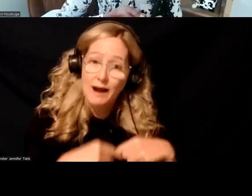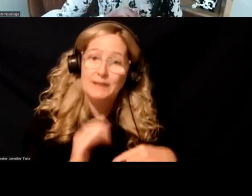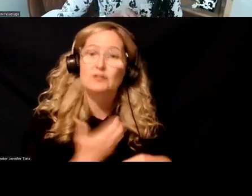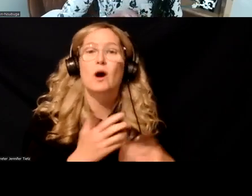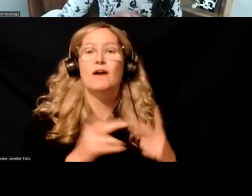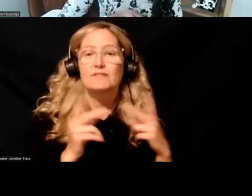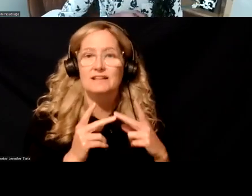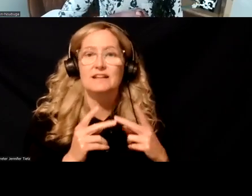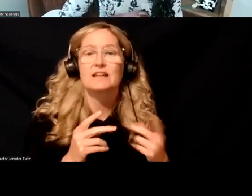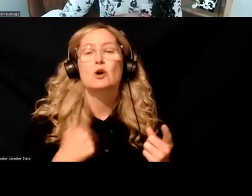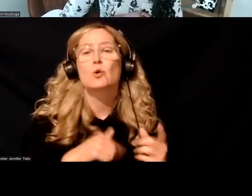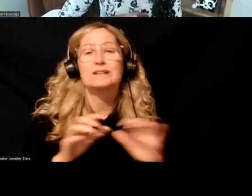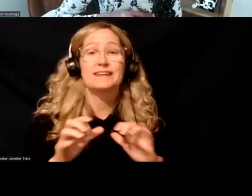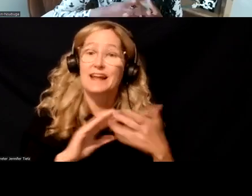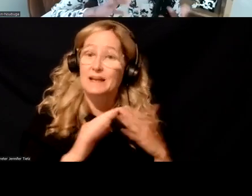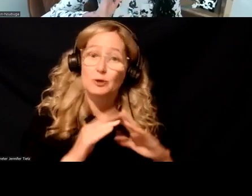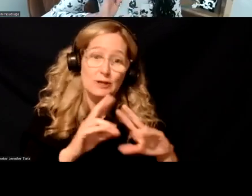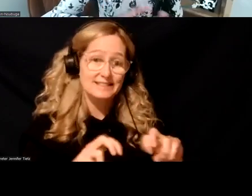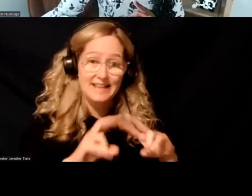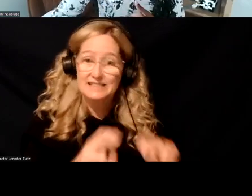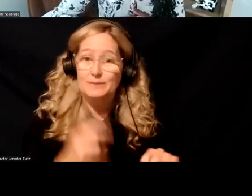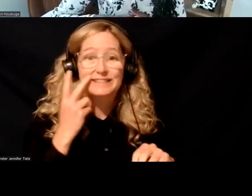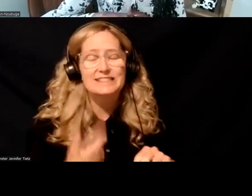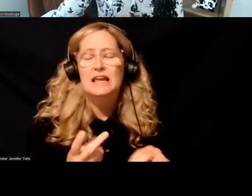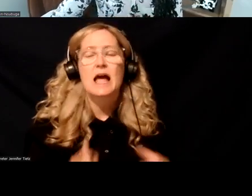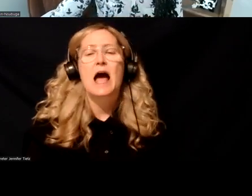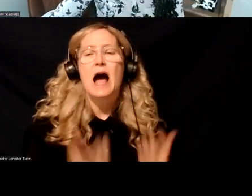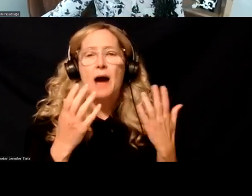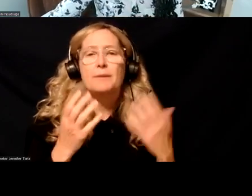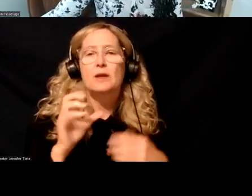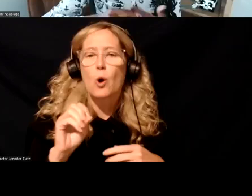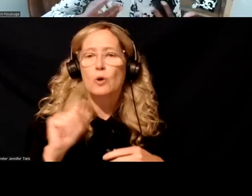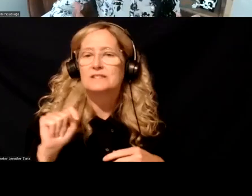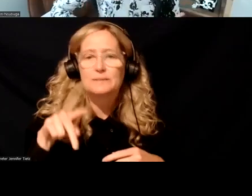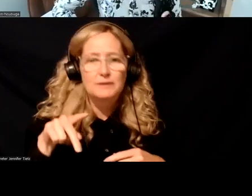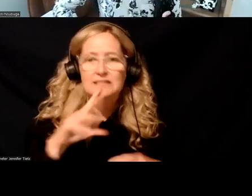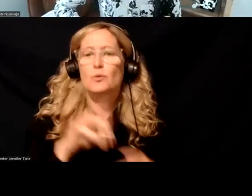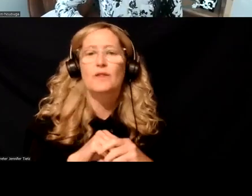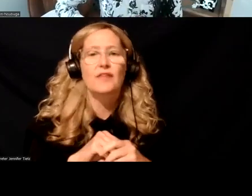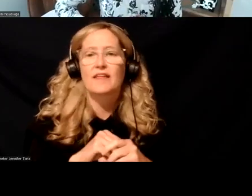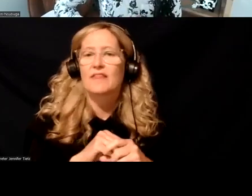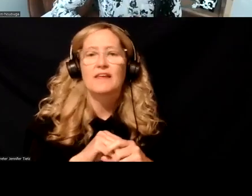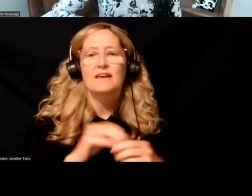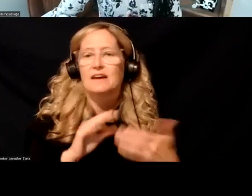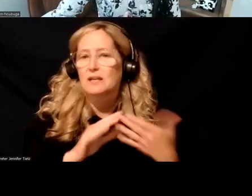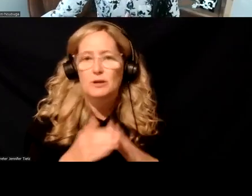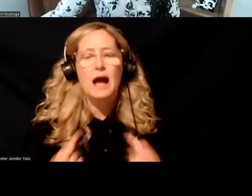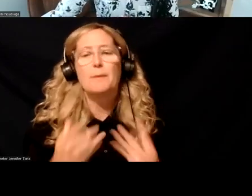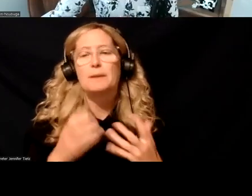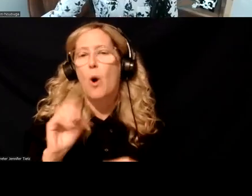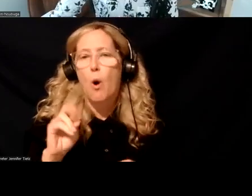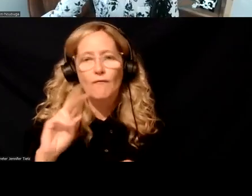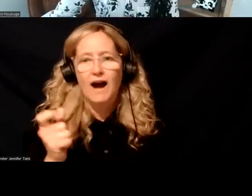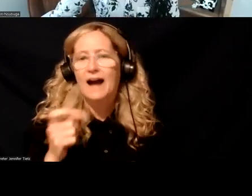We did a community assessment to see exactly how many OTPs were in the community, how many OBOTs were in, in the community,